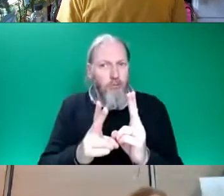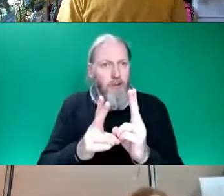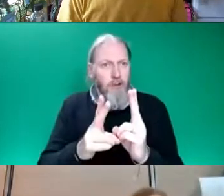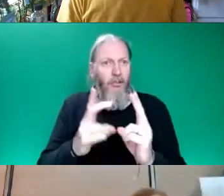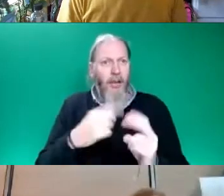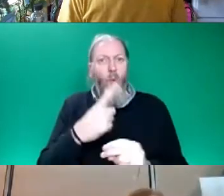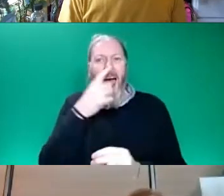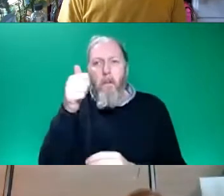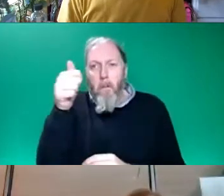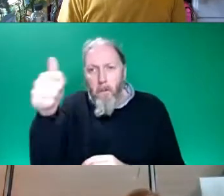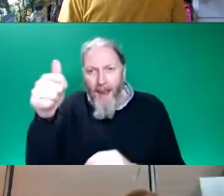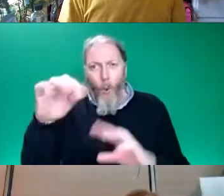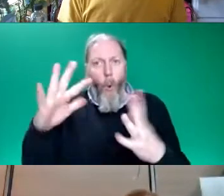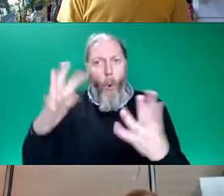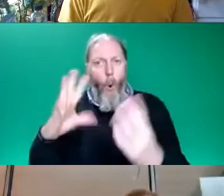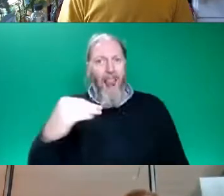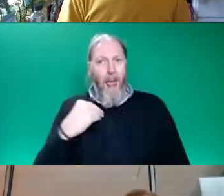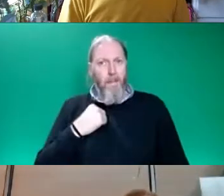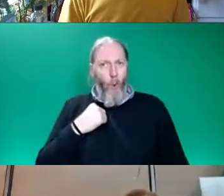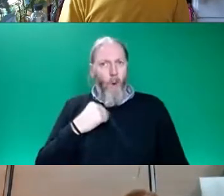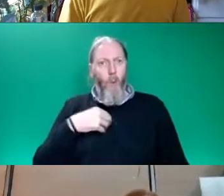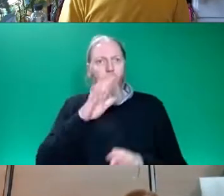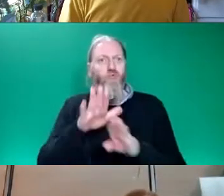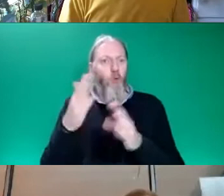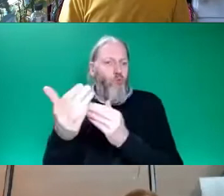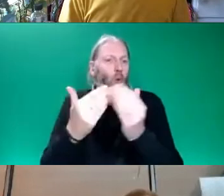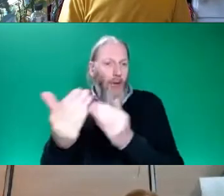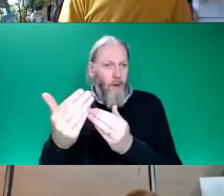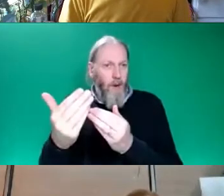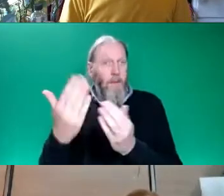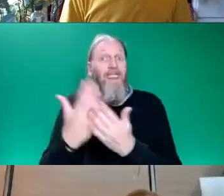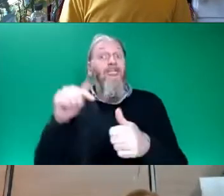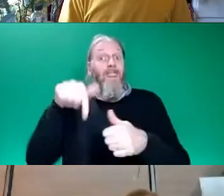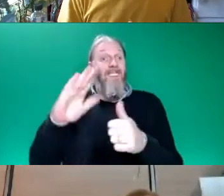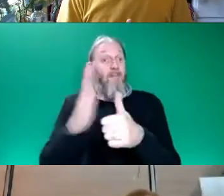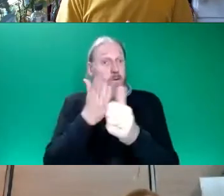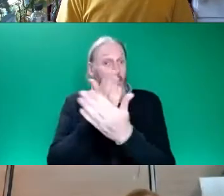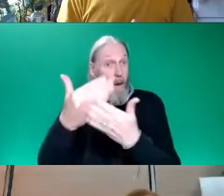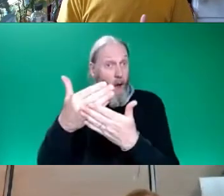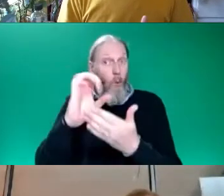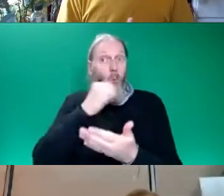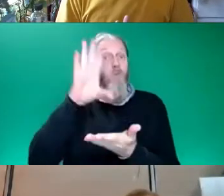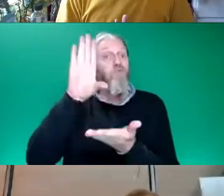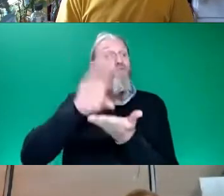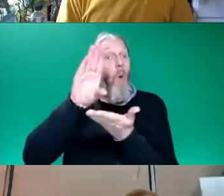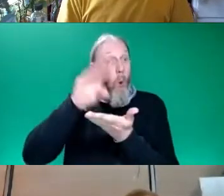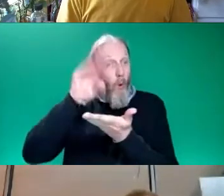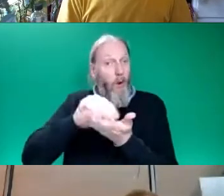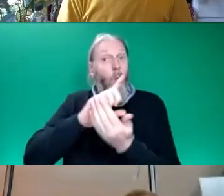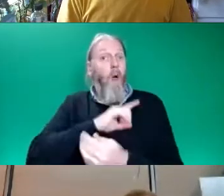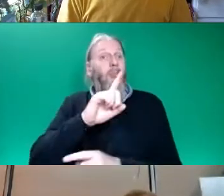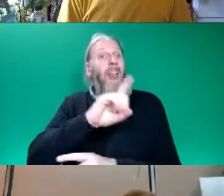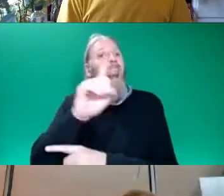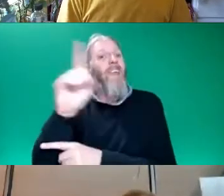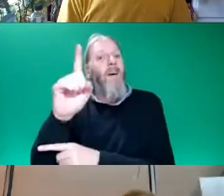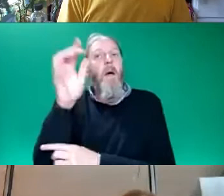we'll try to help with that. As I said earlier the first part of event is being recorded so that we can share it more widely and with people who couldn't attend